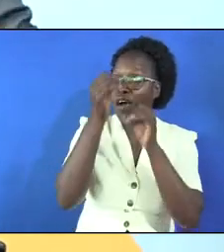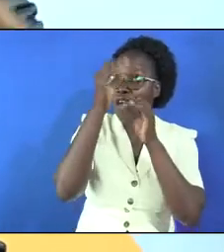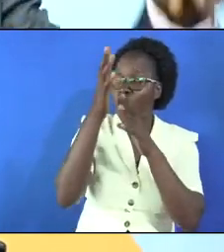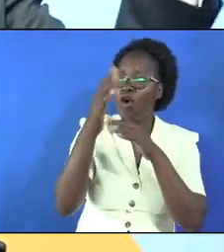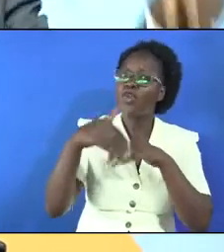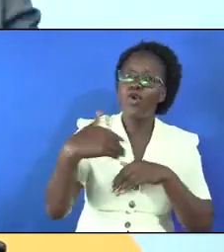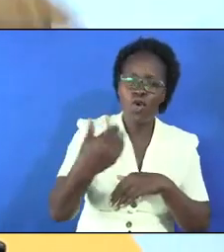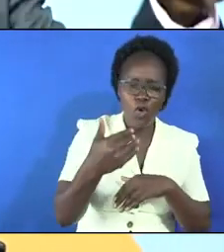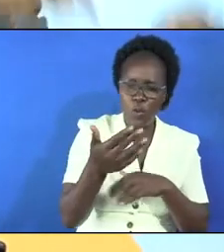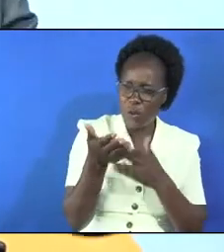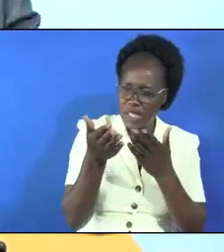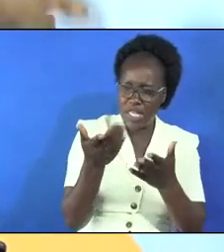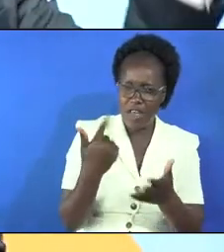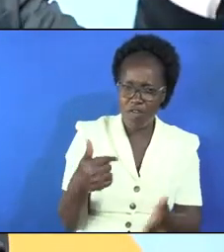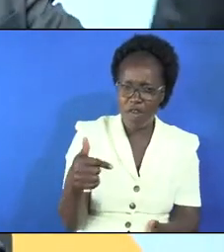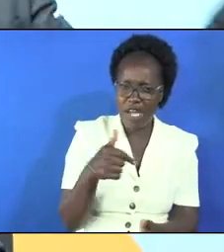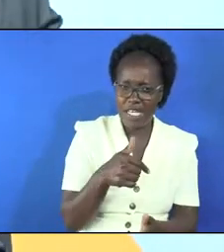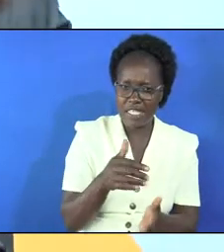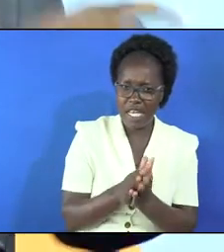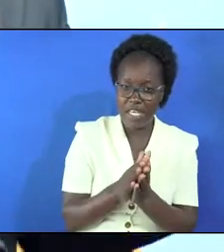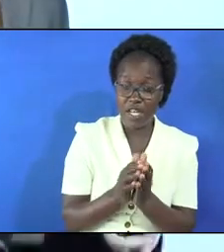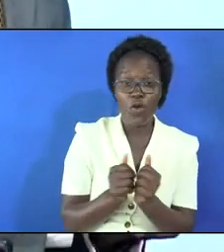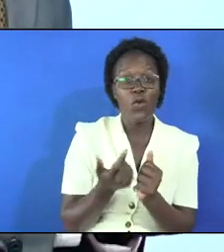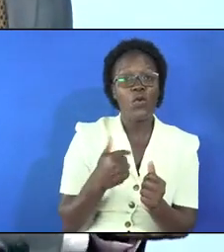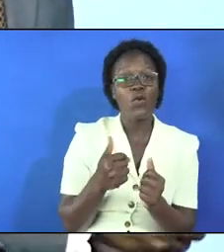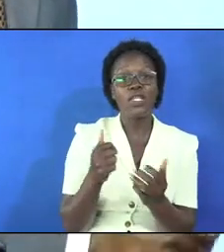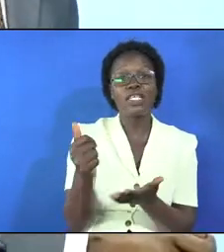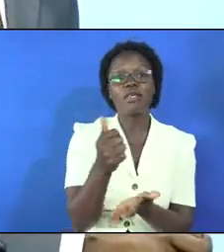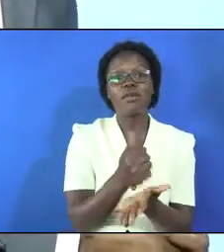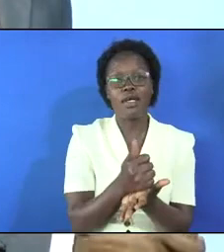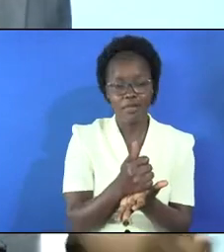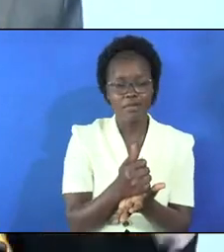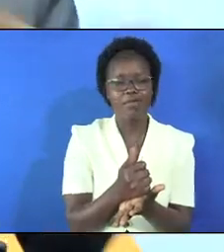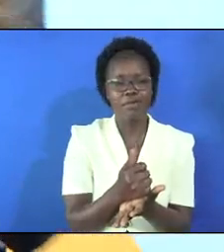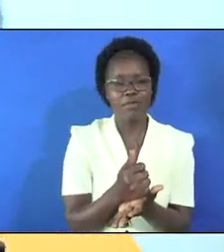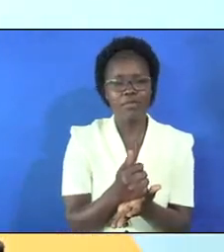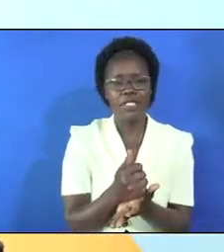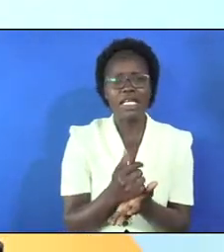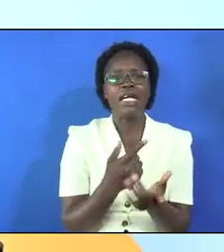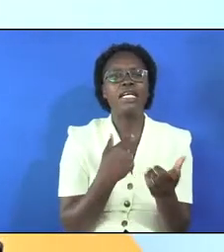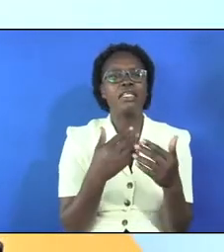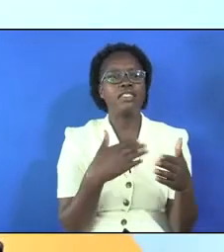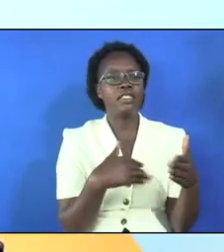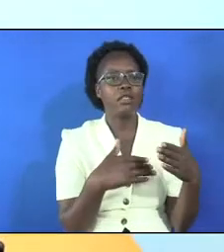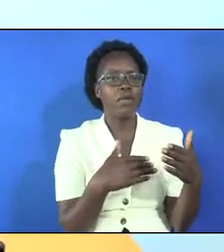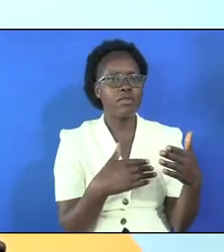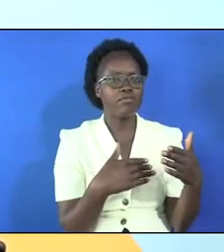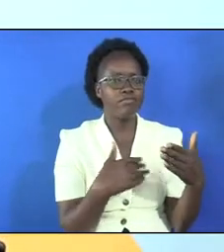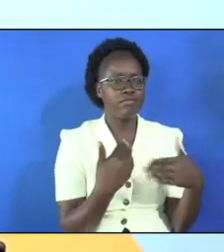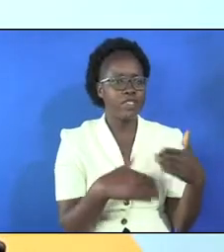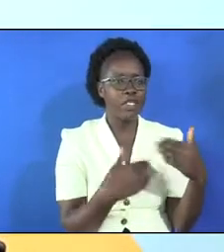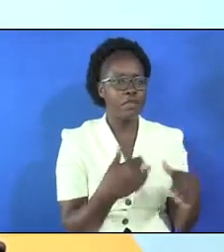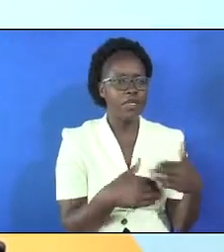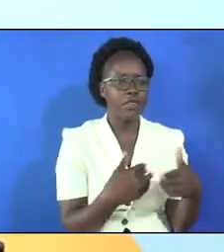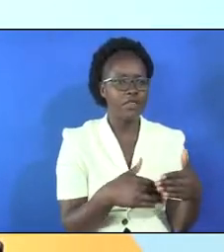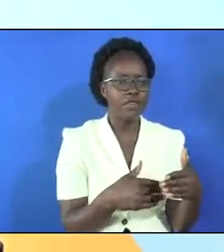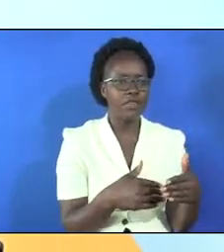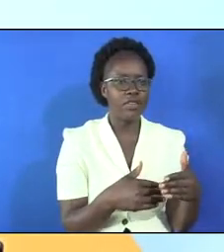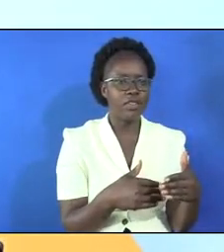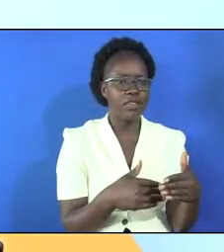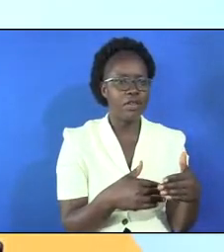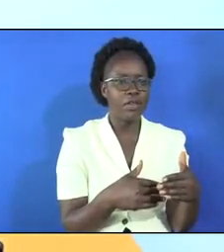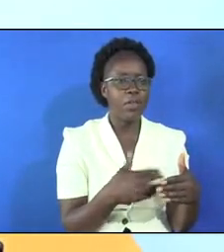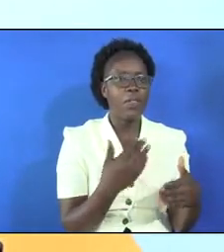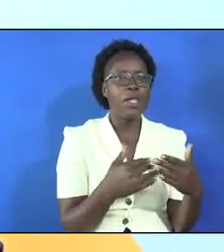who is always there for us and with us can you say amen yeah tell your neighbor neighbor you are